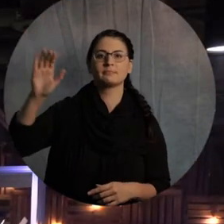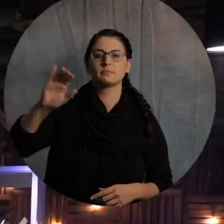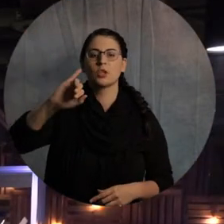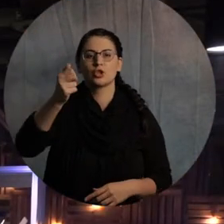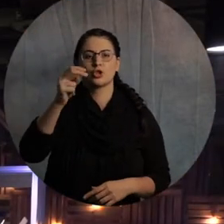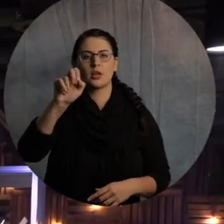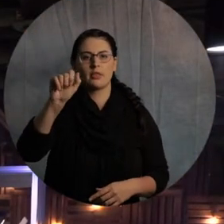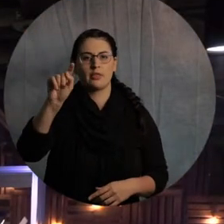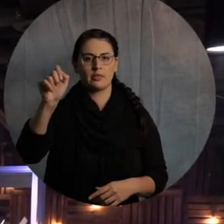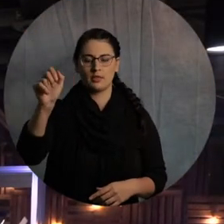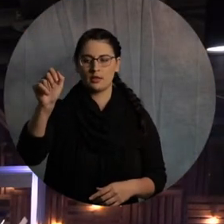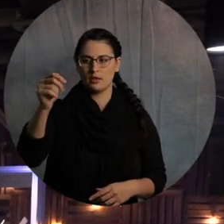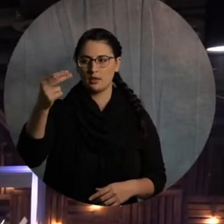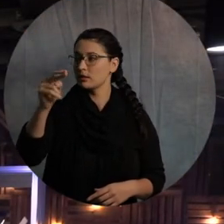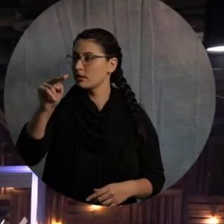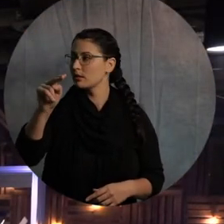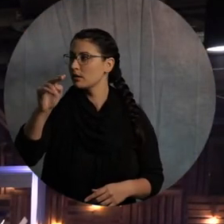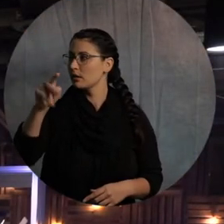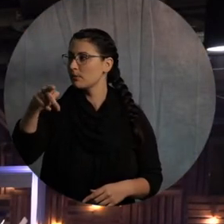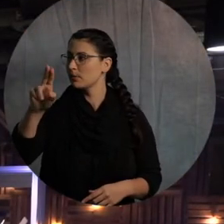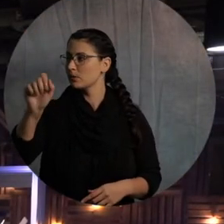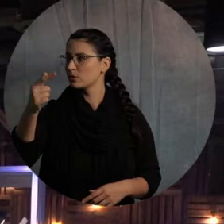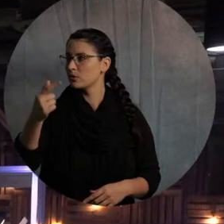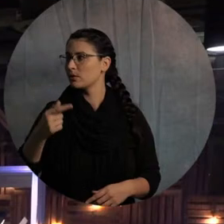There you go. Talking to Mike, because nobody can hear you.